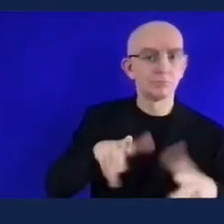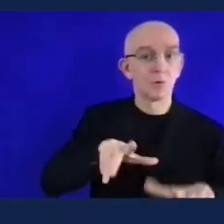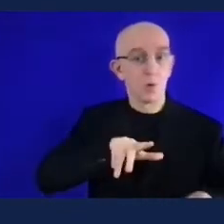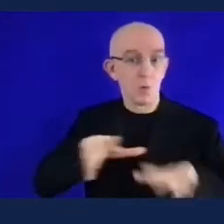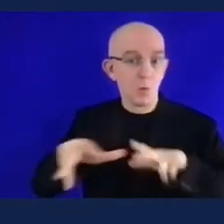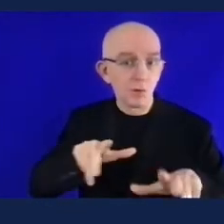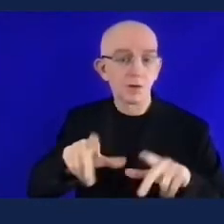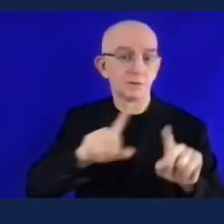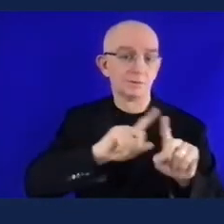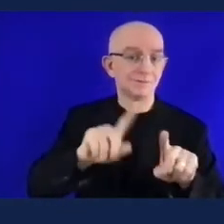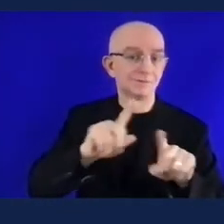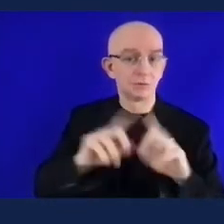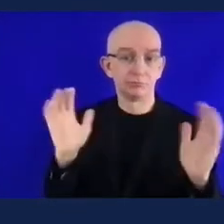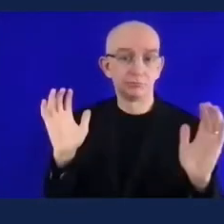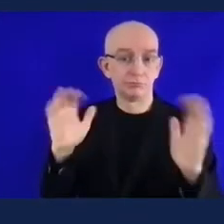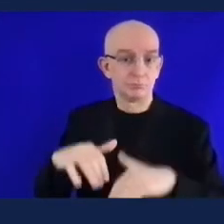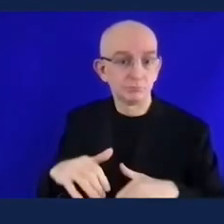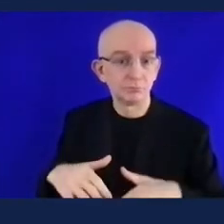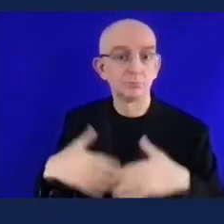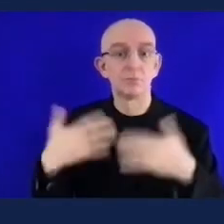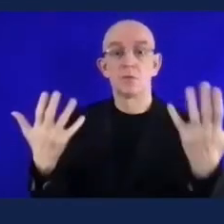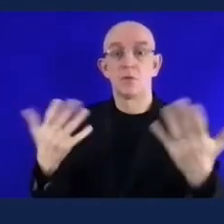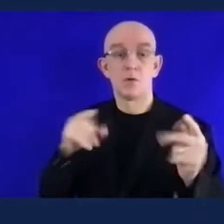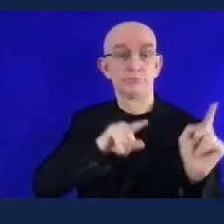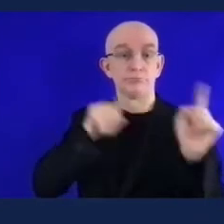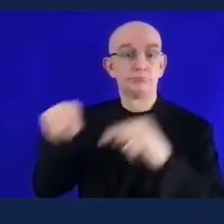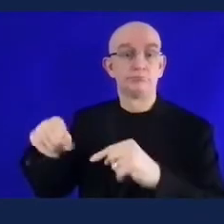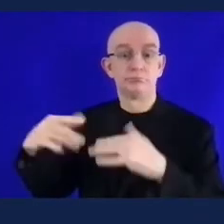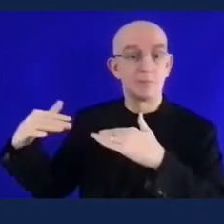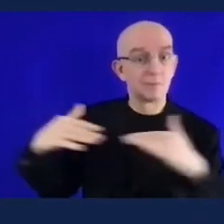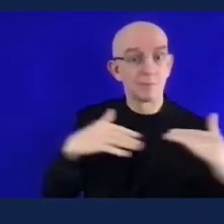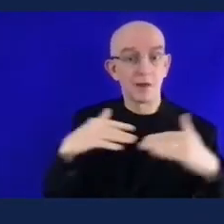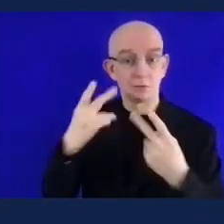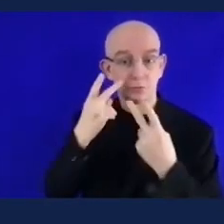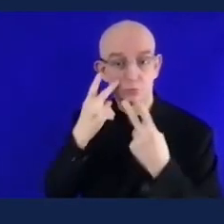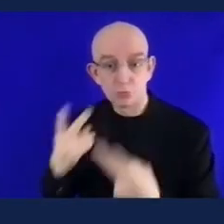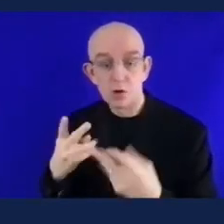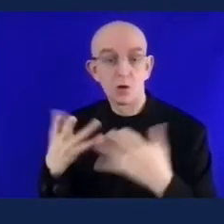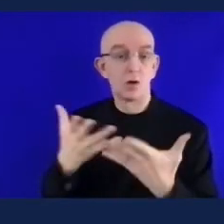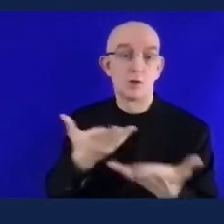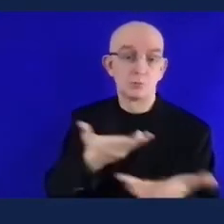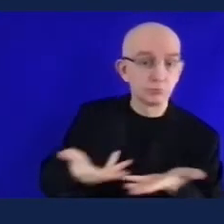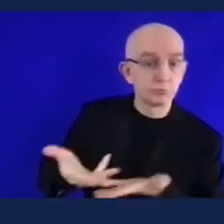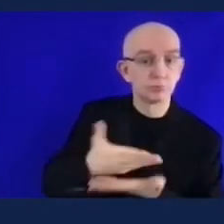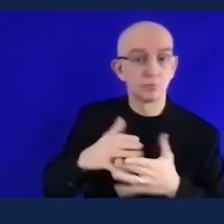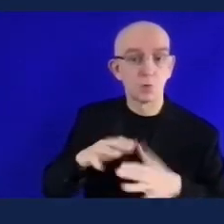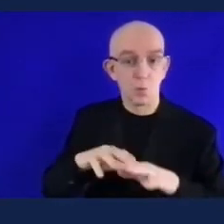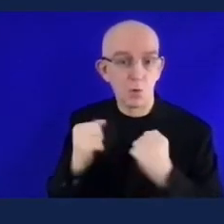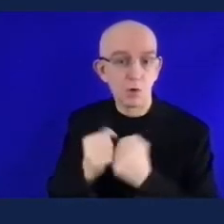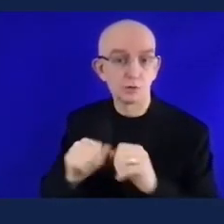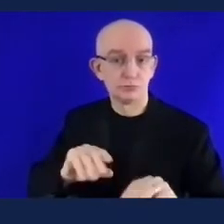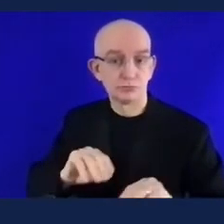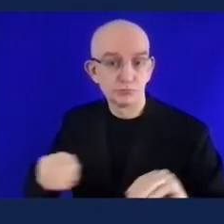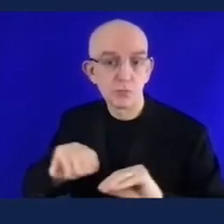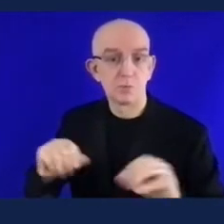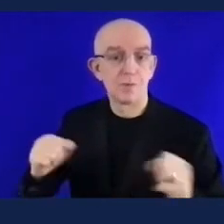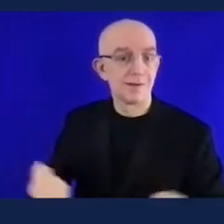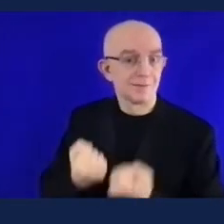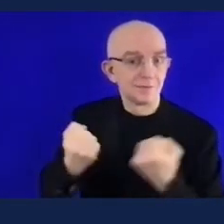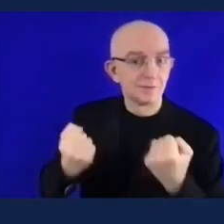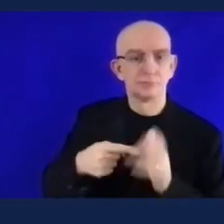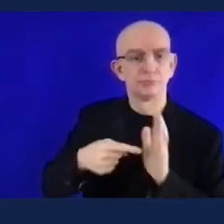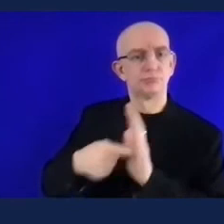fully with that i mean it's about and look i suppose how does this work i think pressure advertisements keep going keep going keep going because